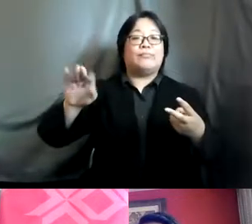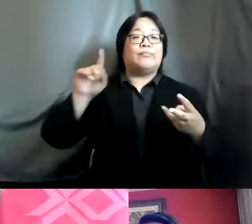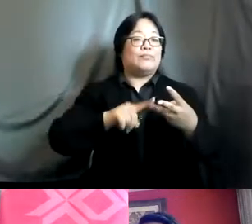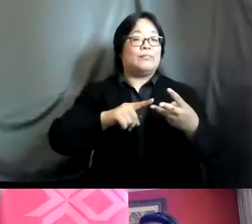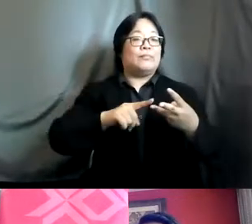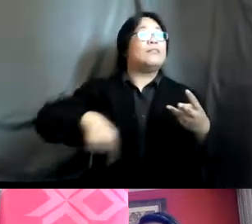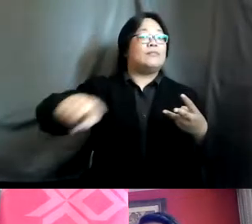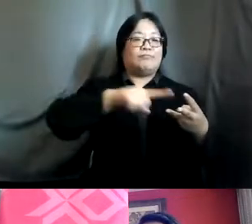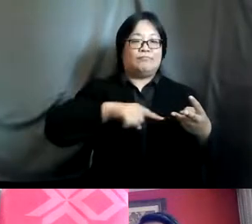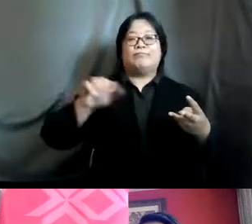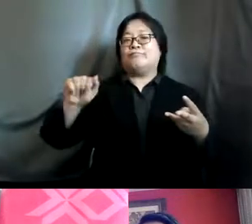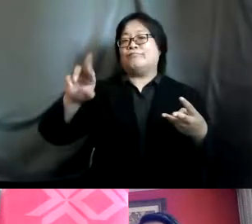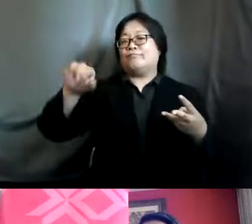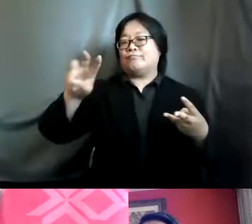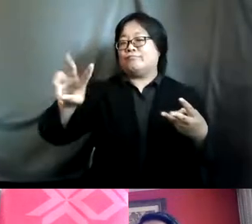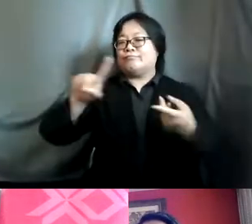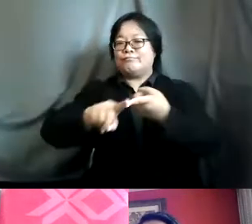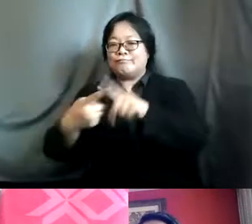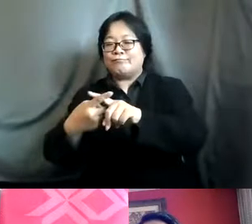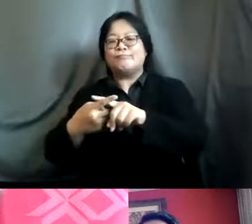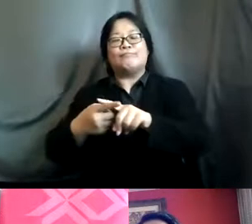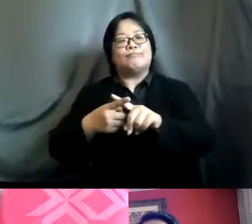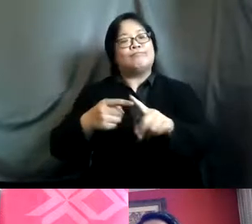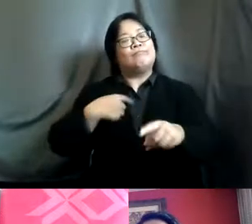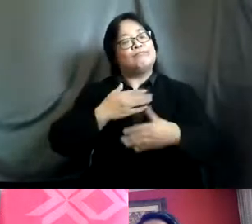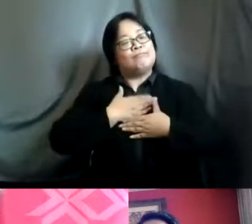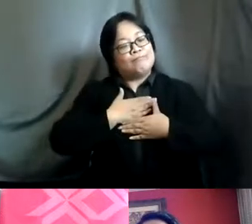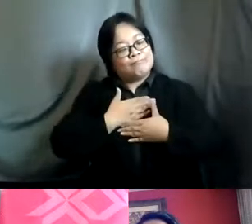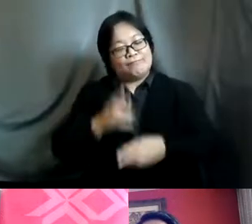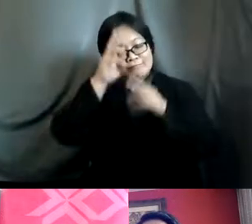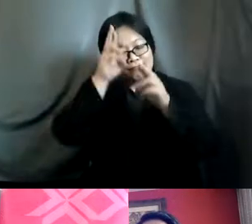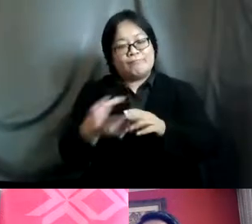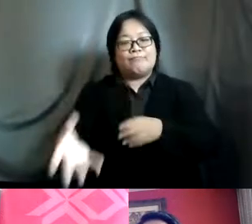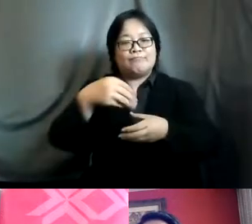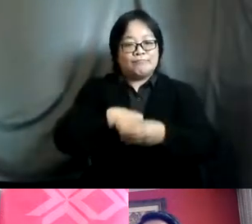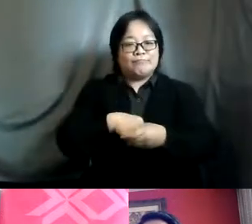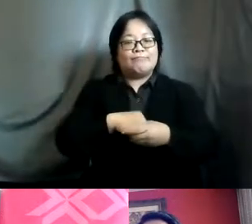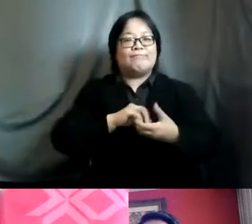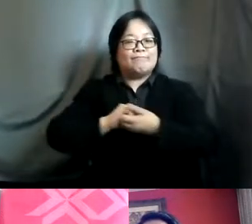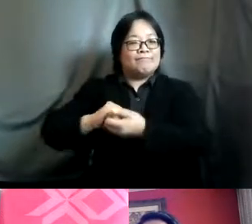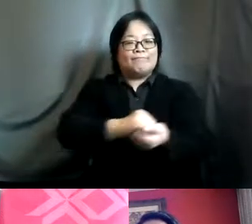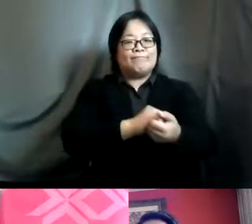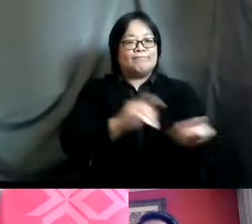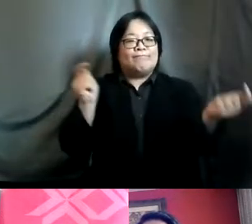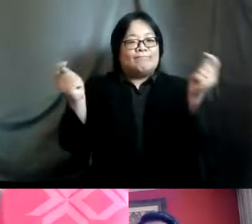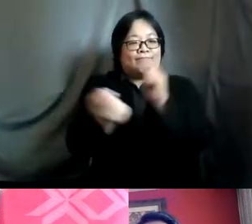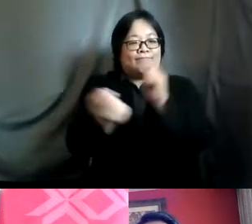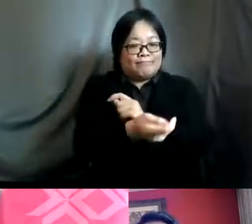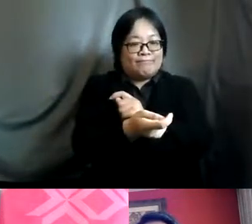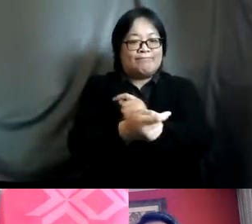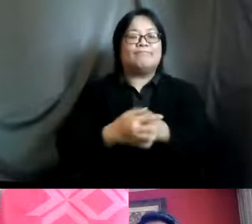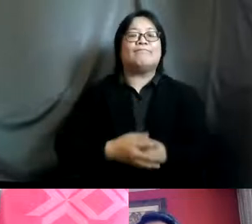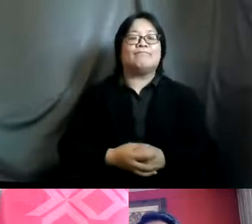like arrow we are honored to convene such an inspirational change makers including those of you participating online